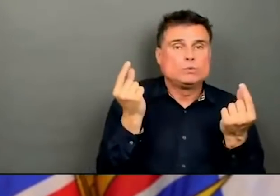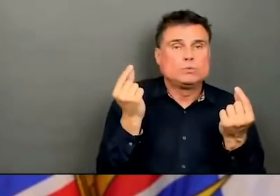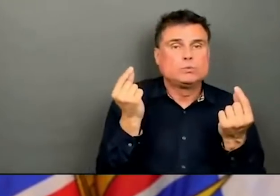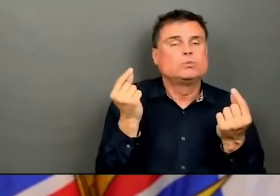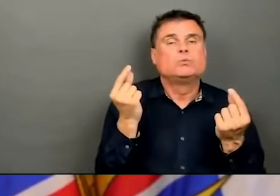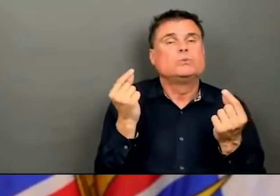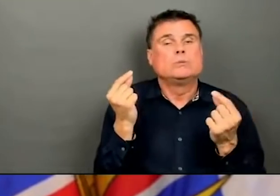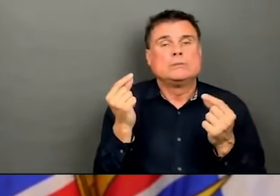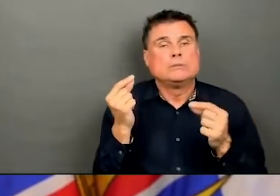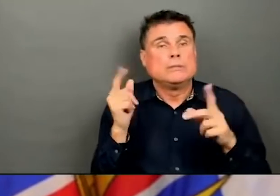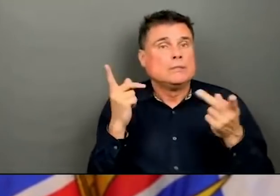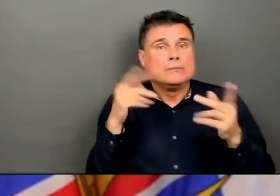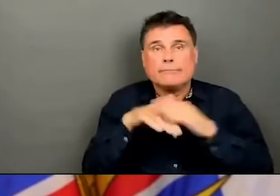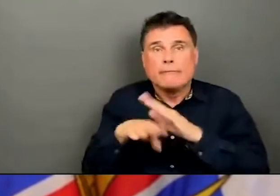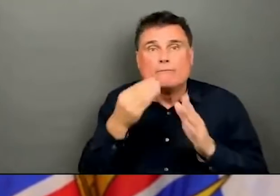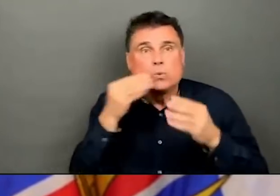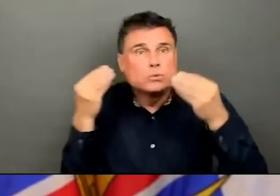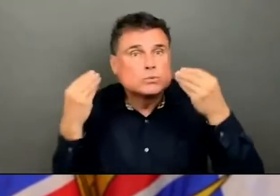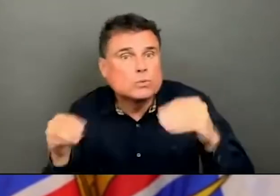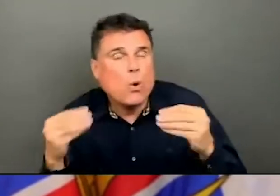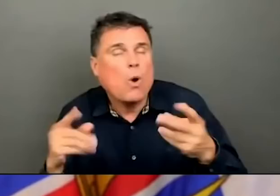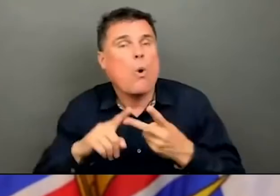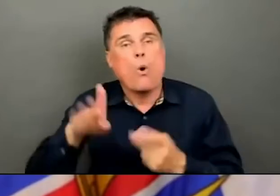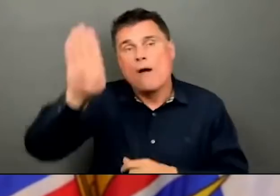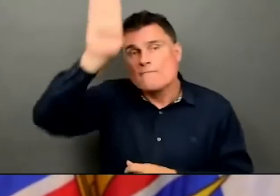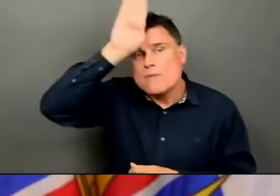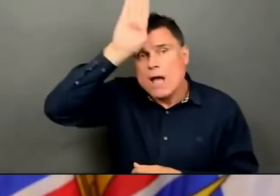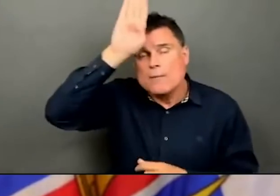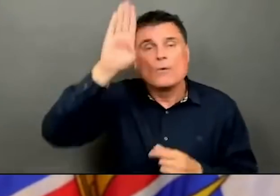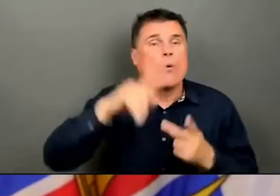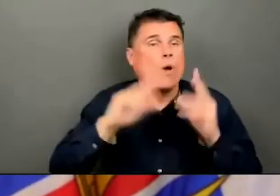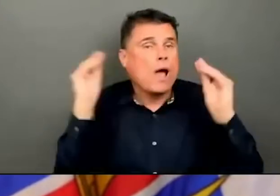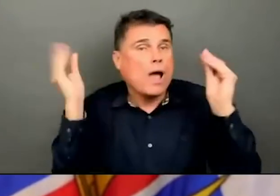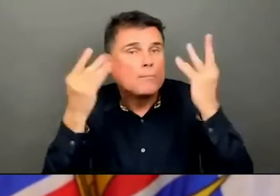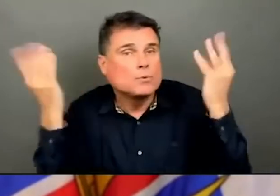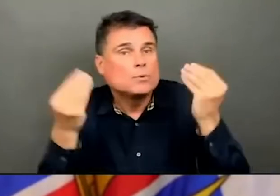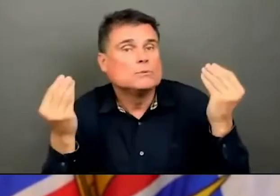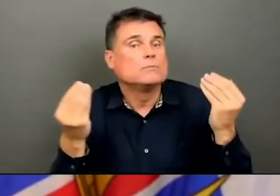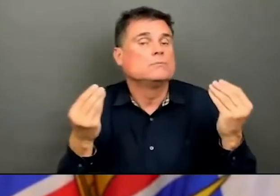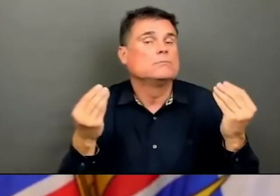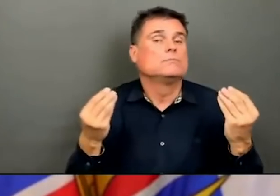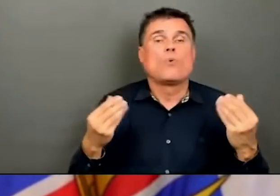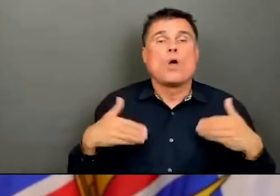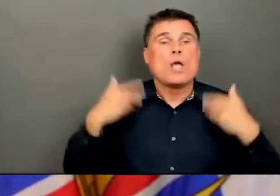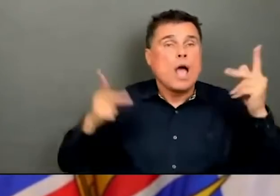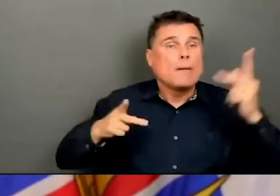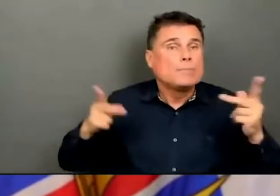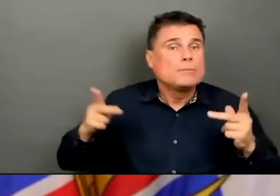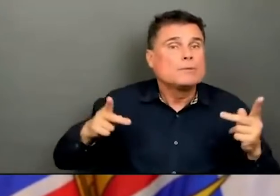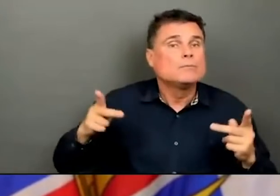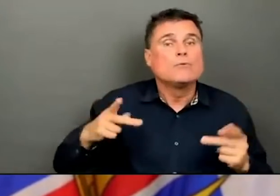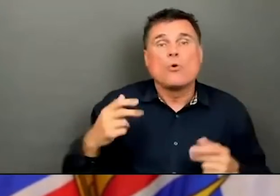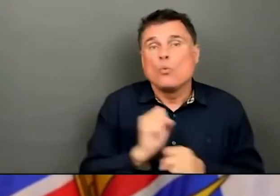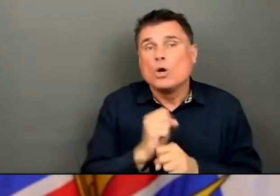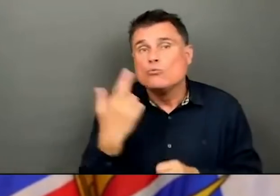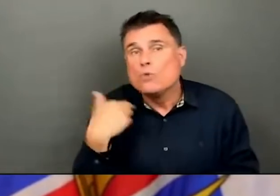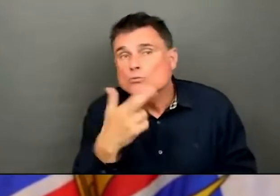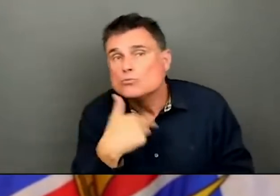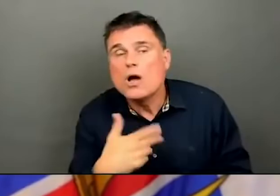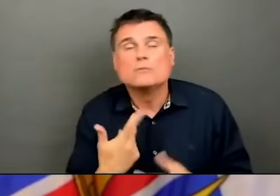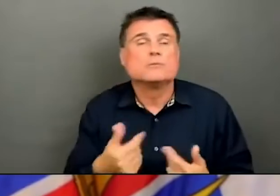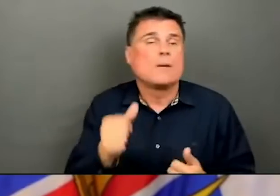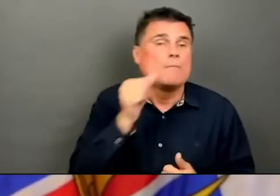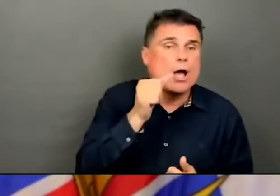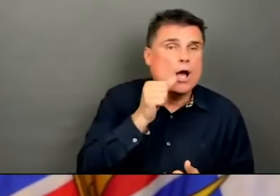store workers to first responders to making sure that young people who work in the hospitality industry got access to vaccine, and